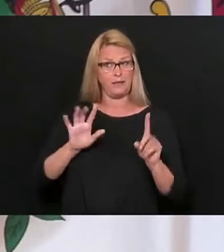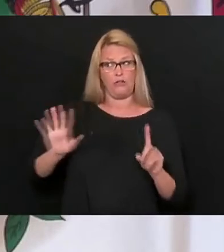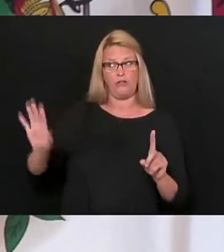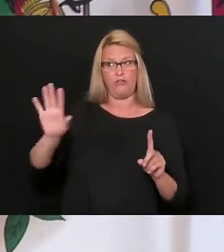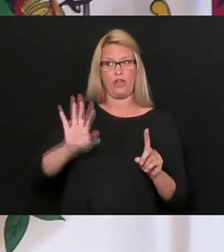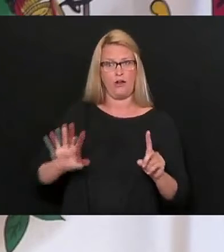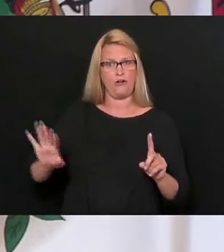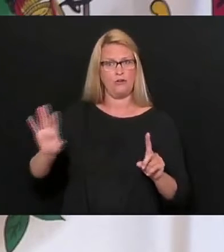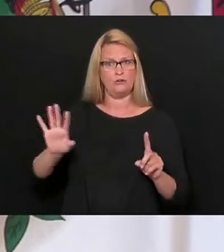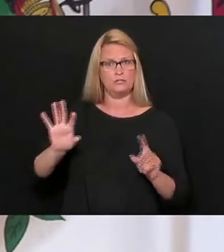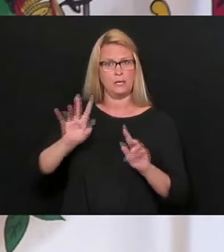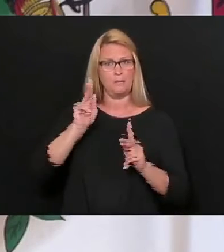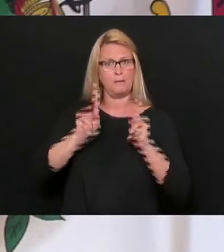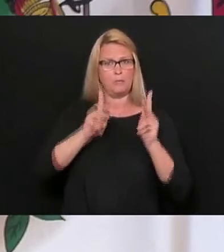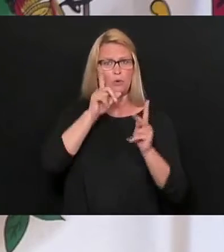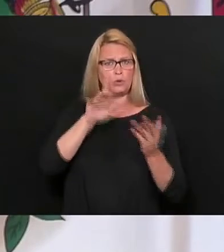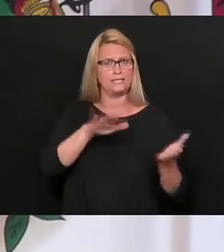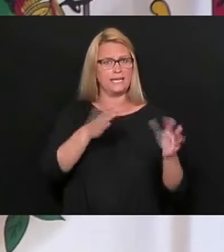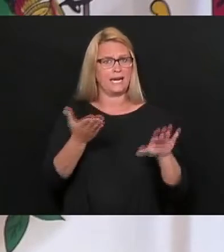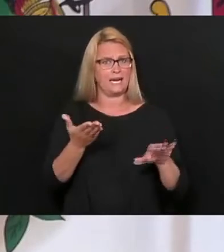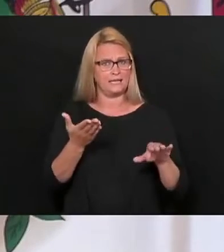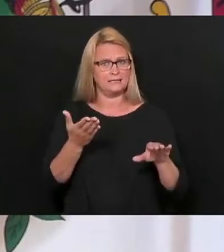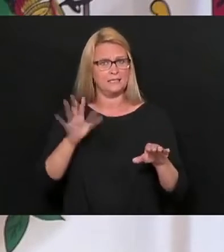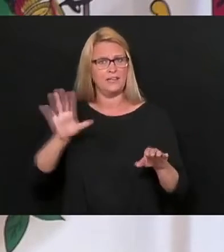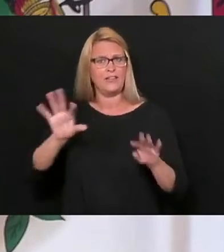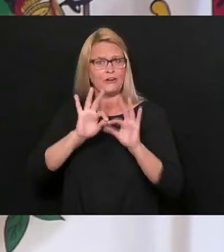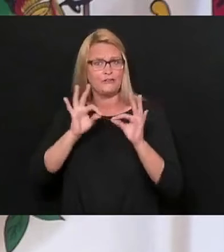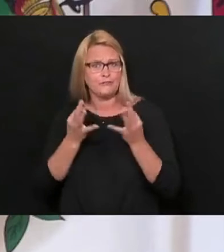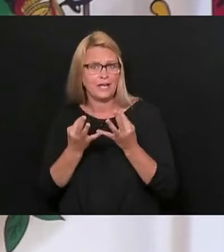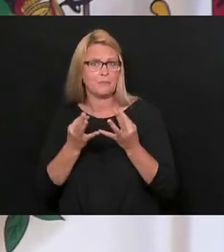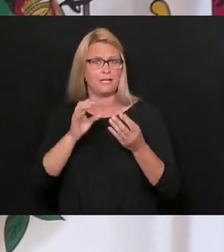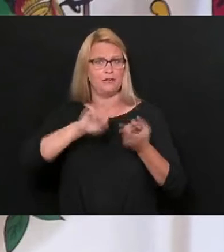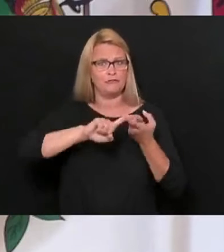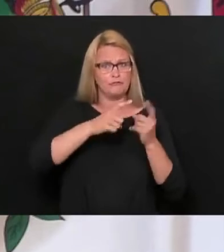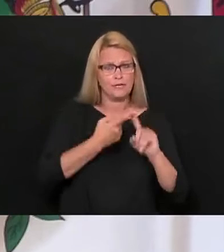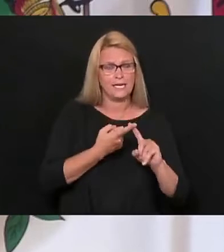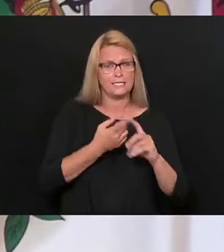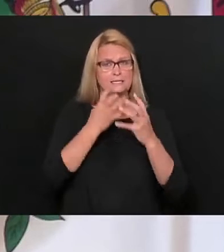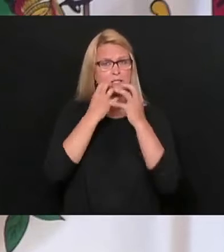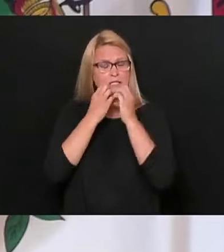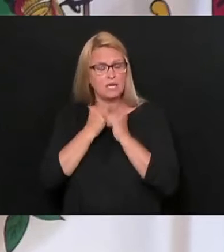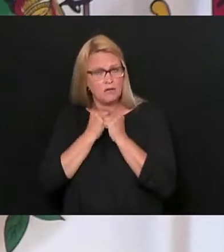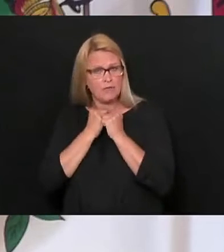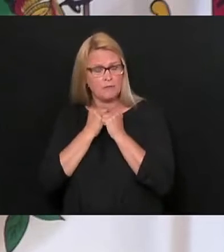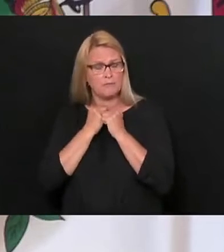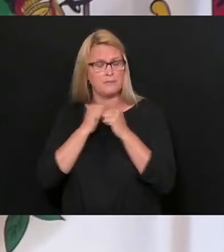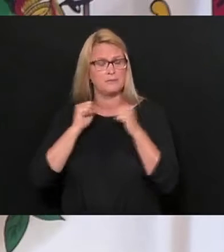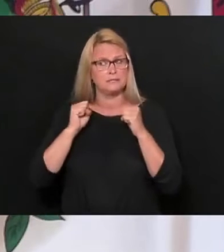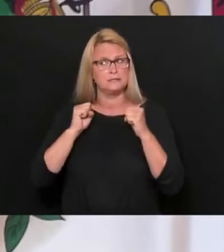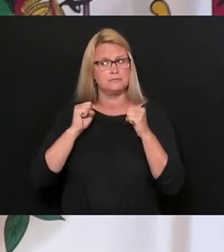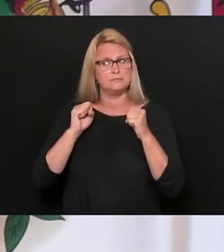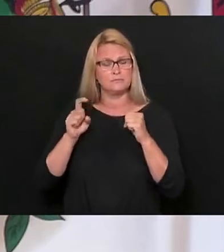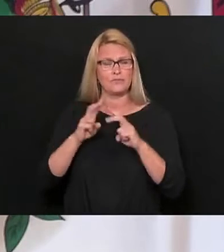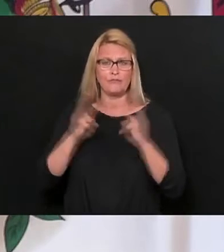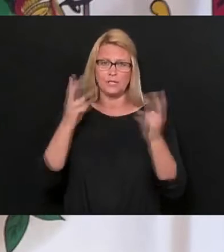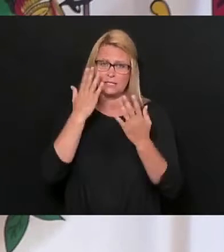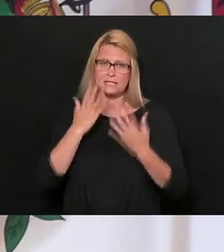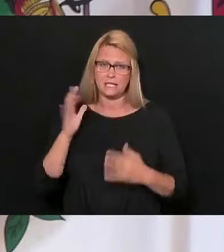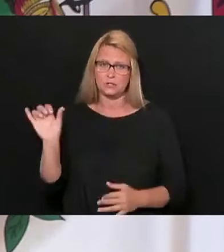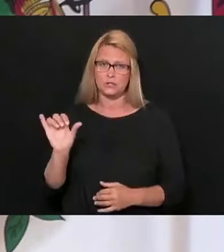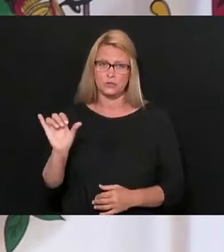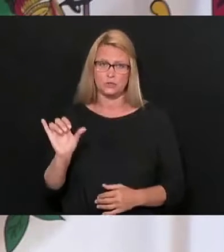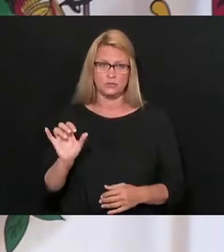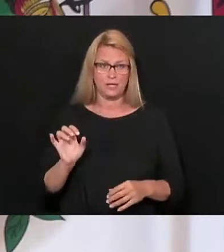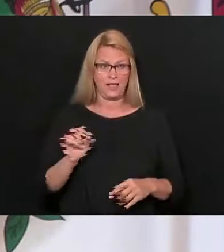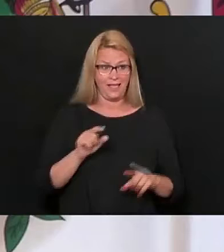friends, all the people they know feel. These people, with the youngest being a 73-year-old